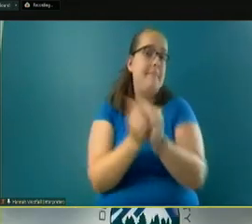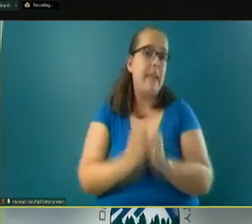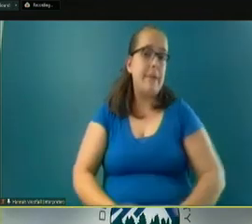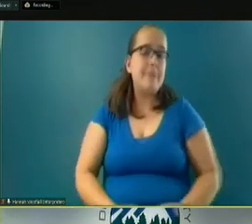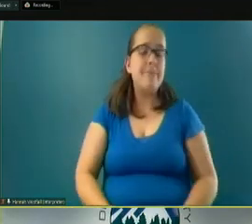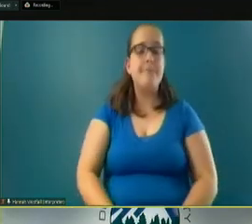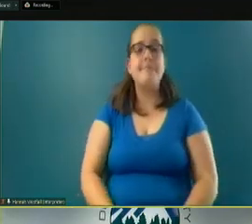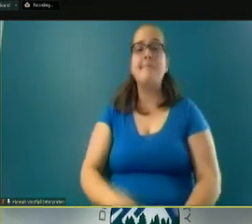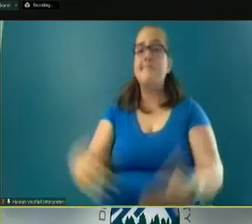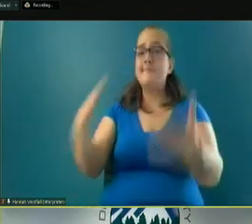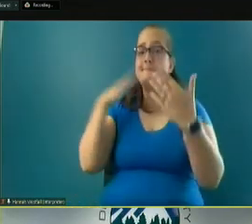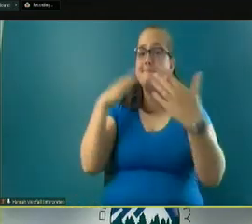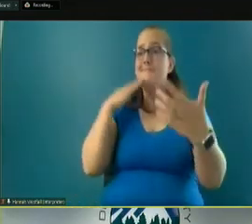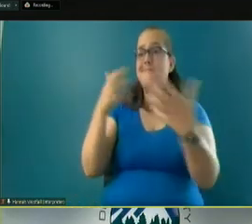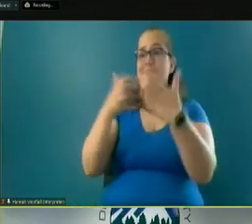Thank you very much.